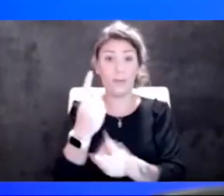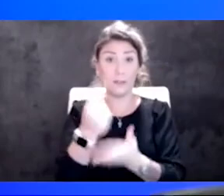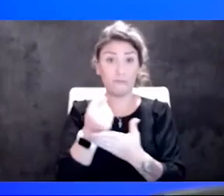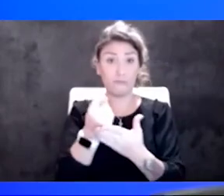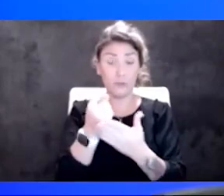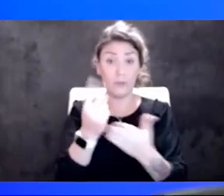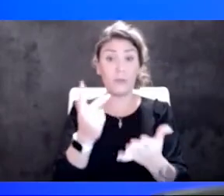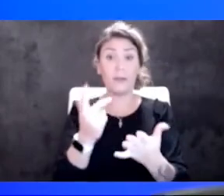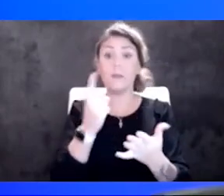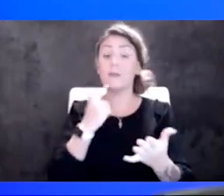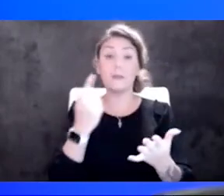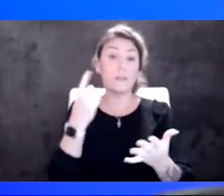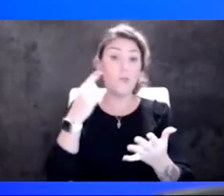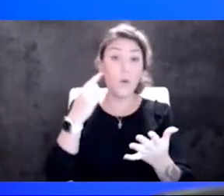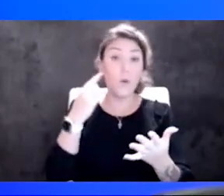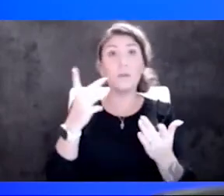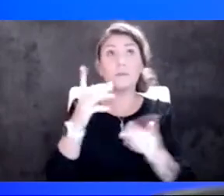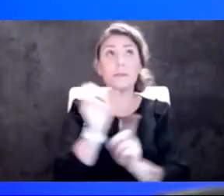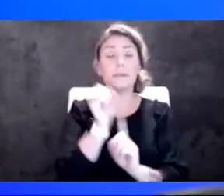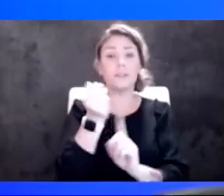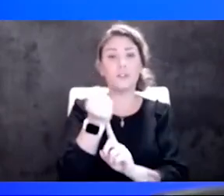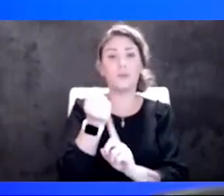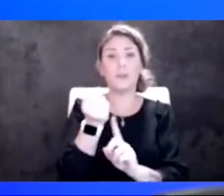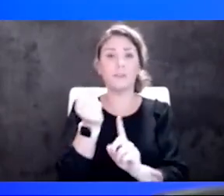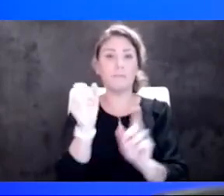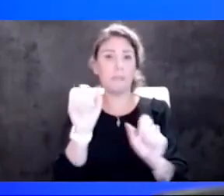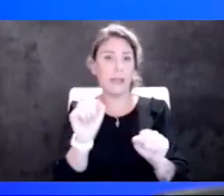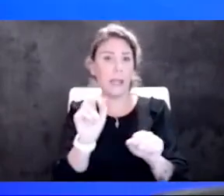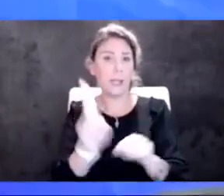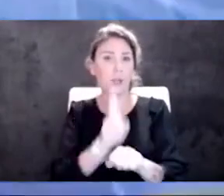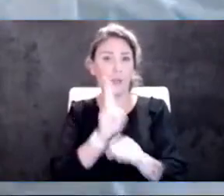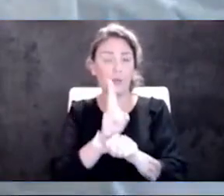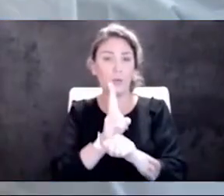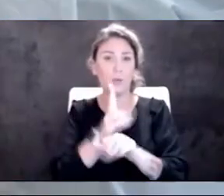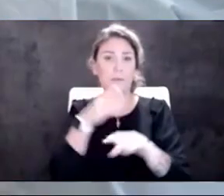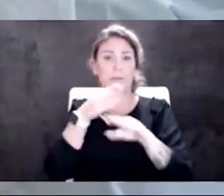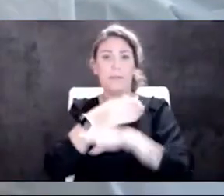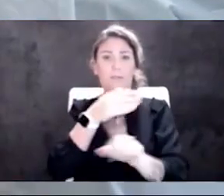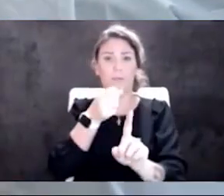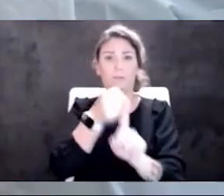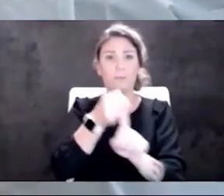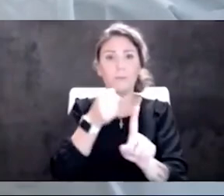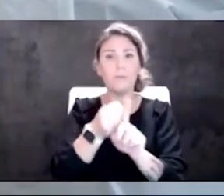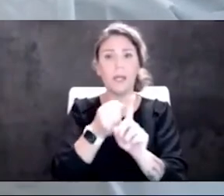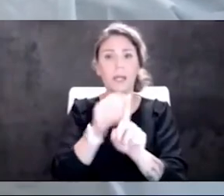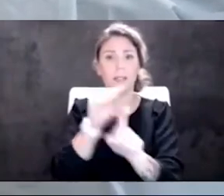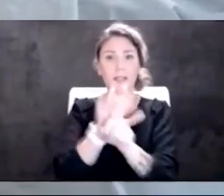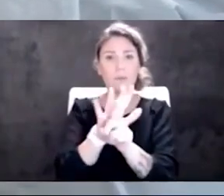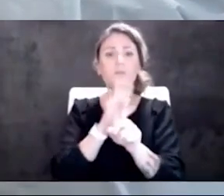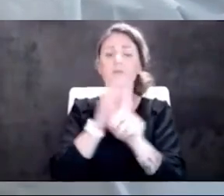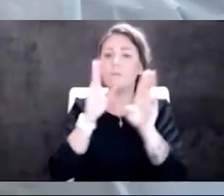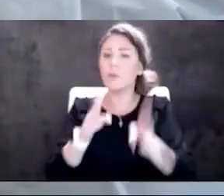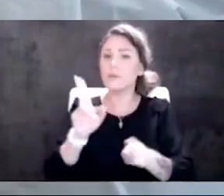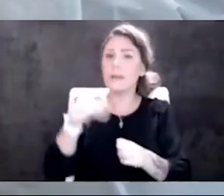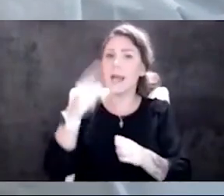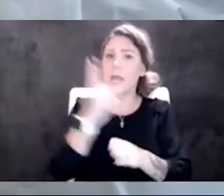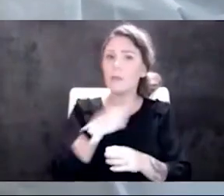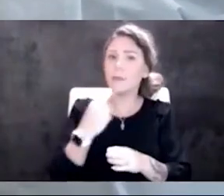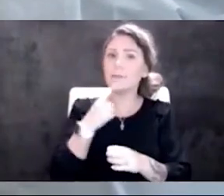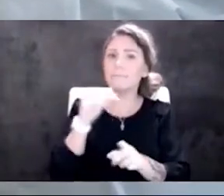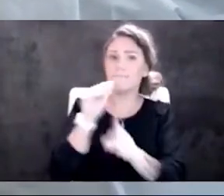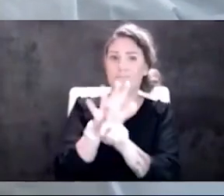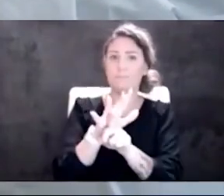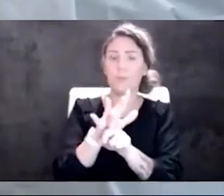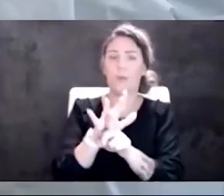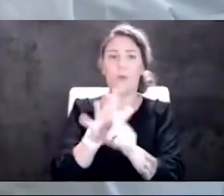you know, it is a situation where you can use it post-exposure. So if you're a person at high risk and you're exposed to COVID, you can use in that situation.